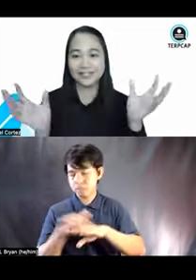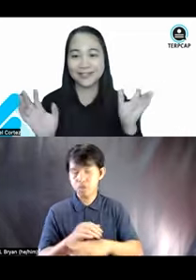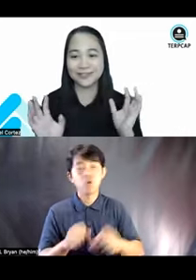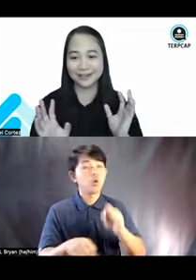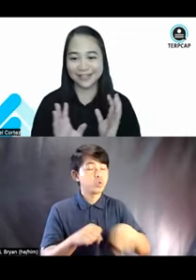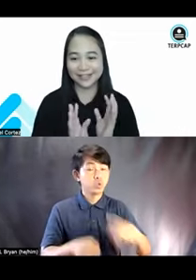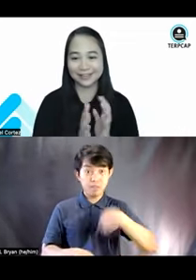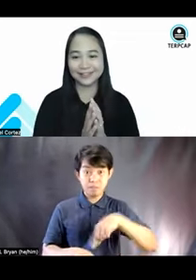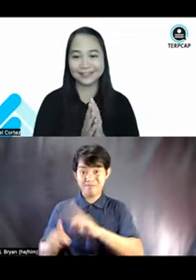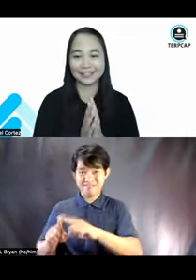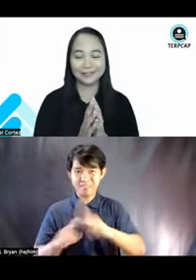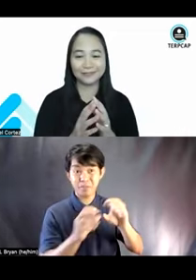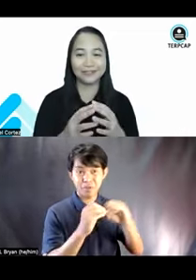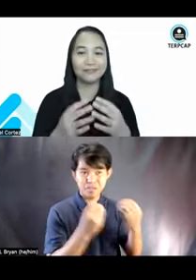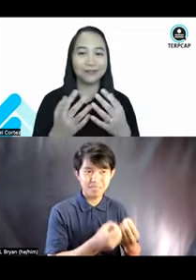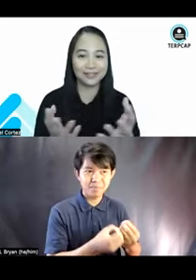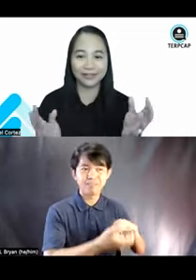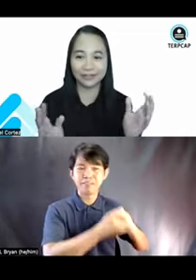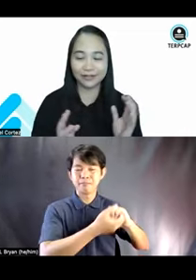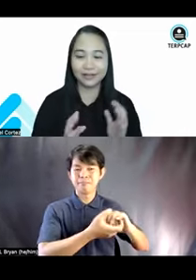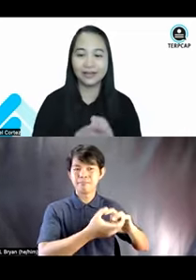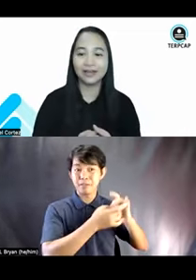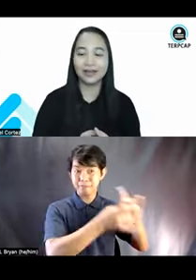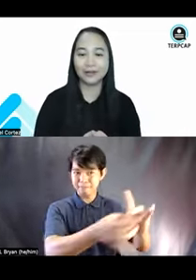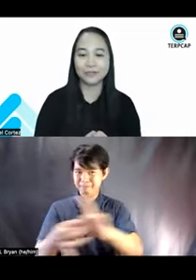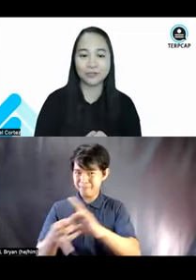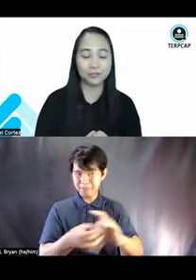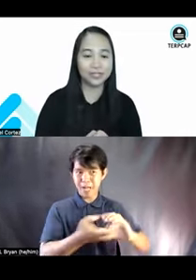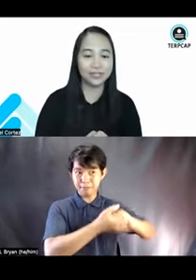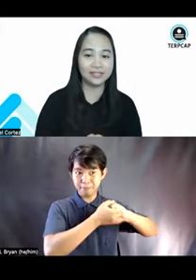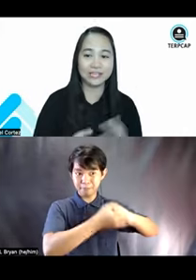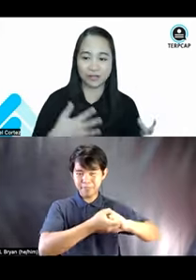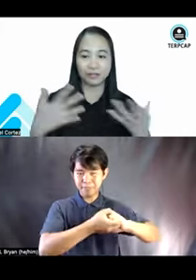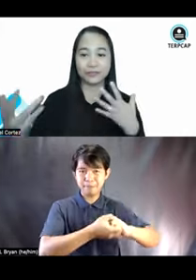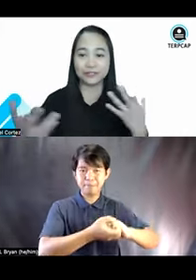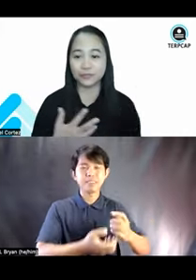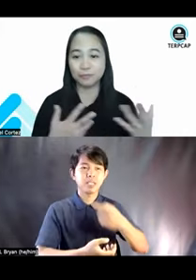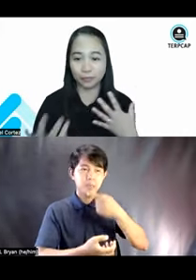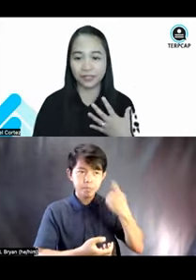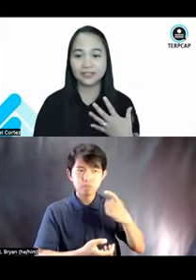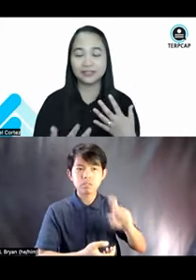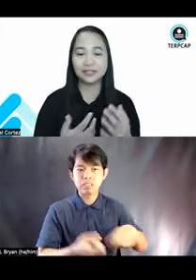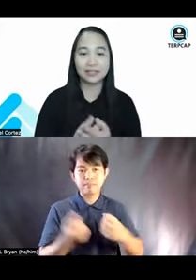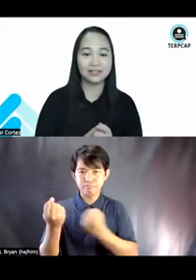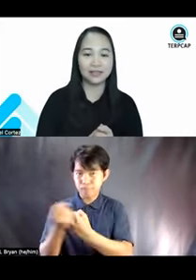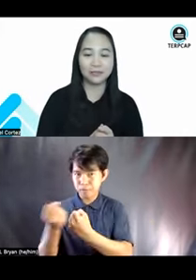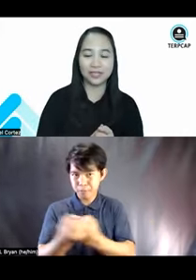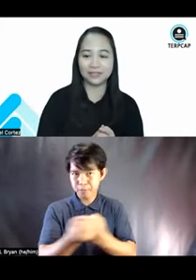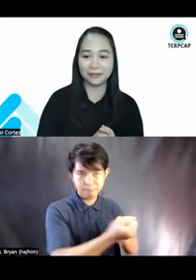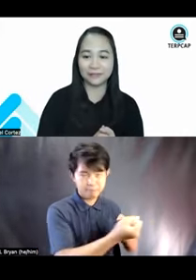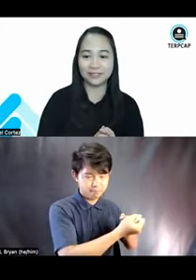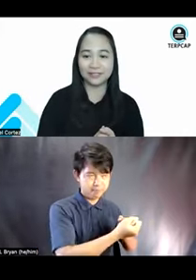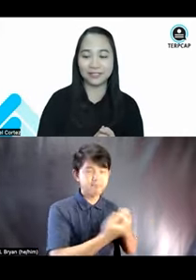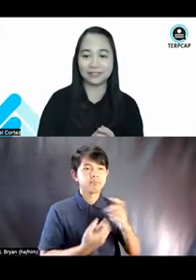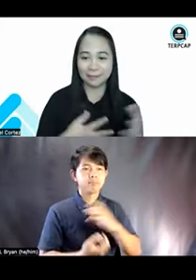organizations are here connected with one another. Um, should we need each other's support? Then we